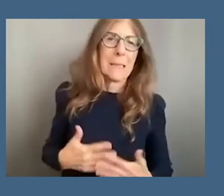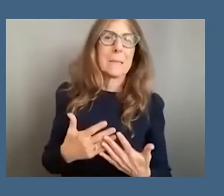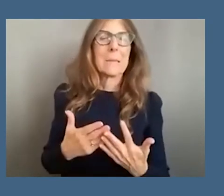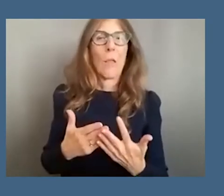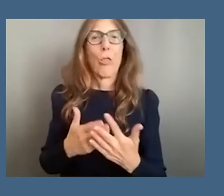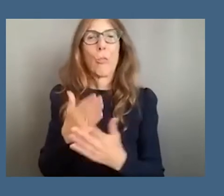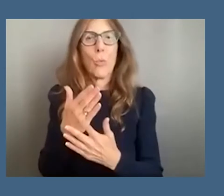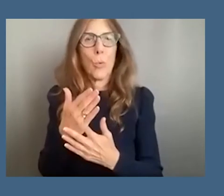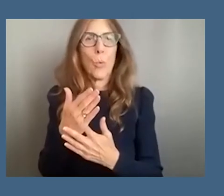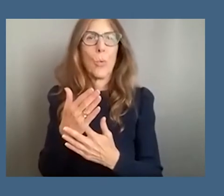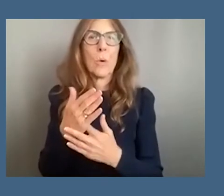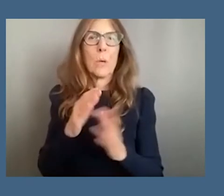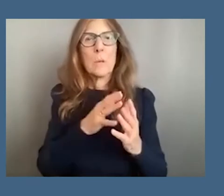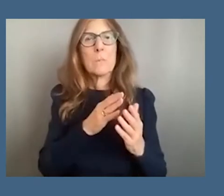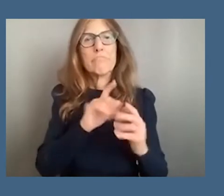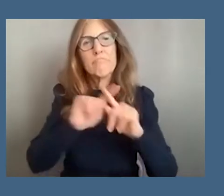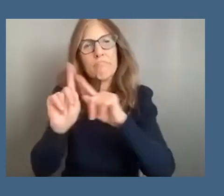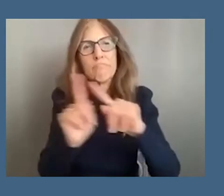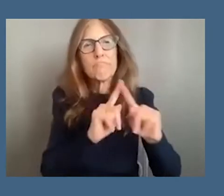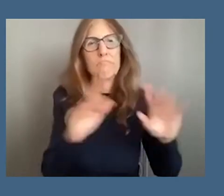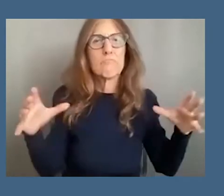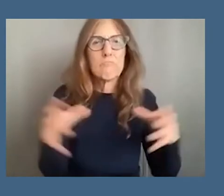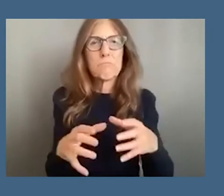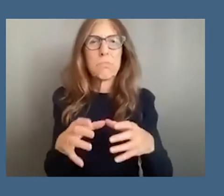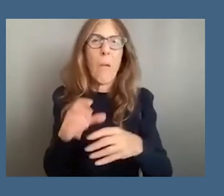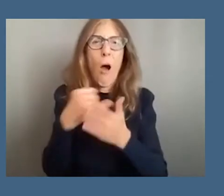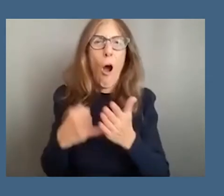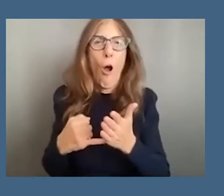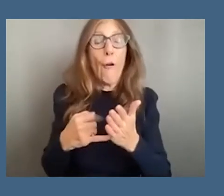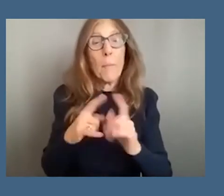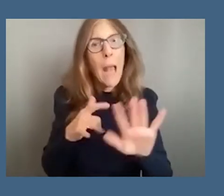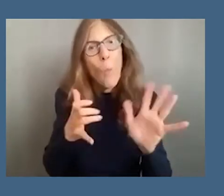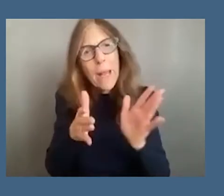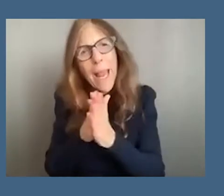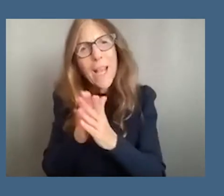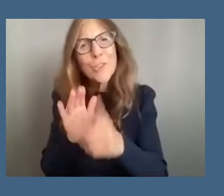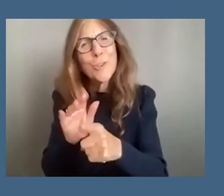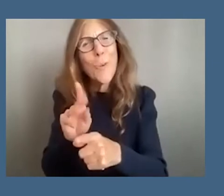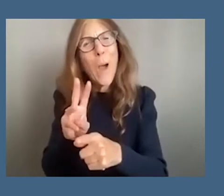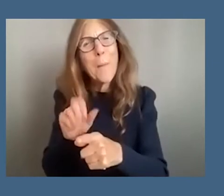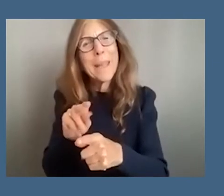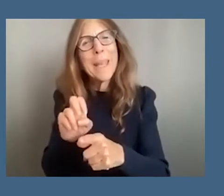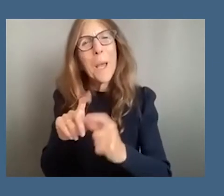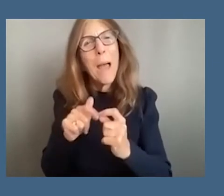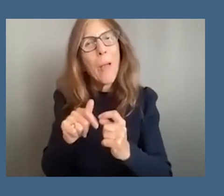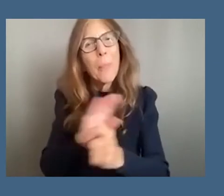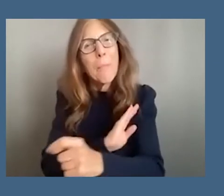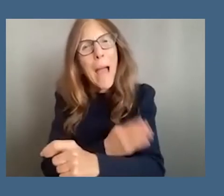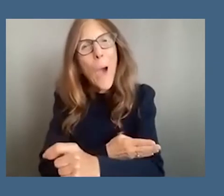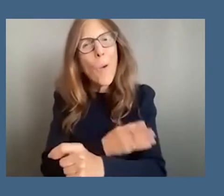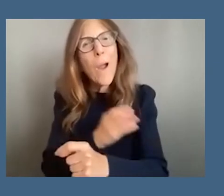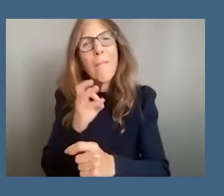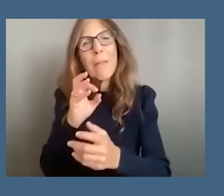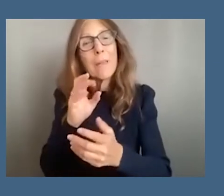tropes of of art and i want to turn to you um and ask you about the power of the work that